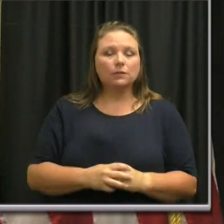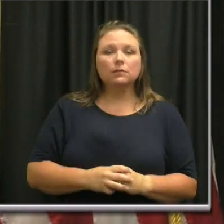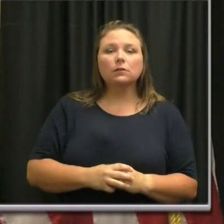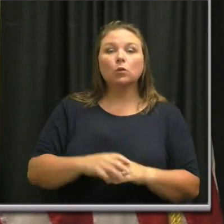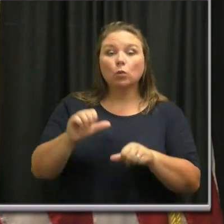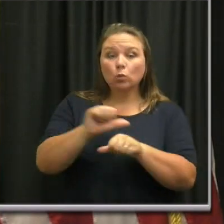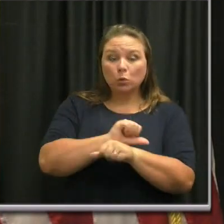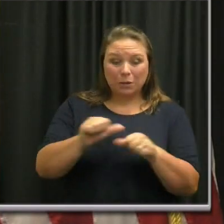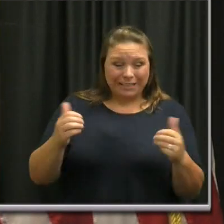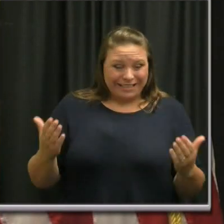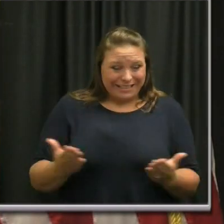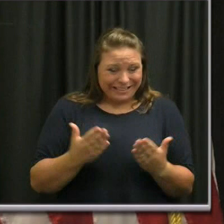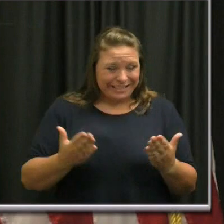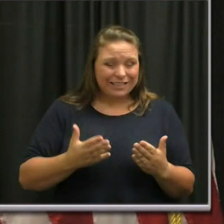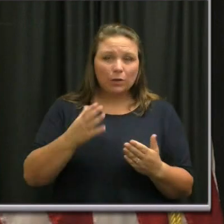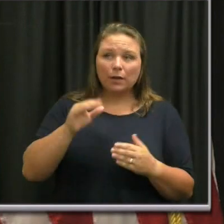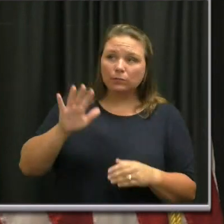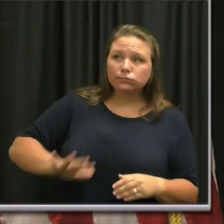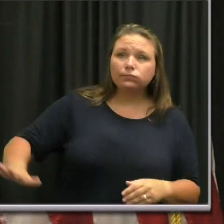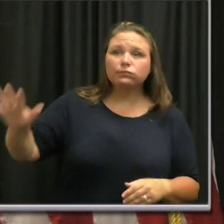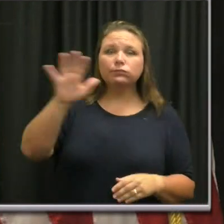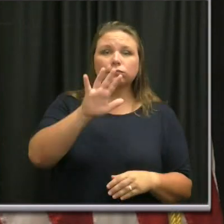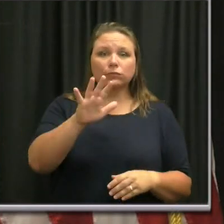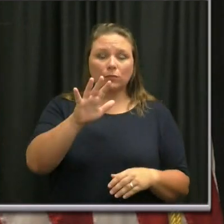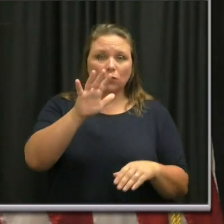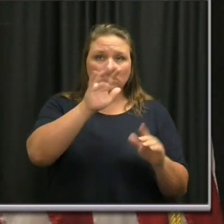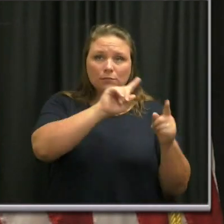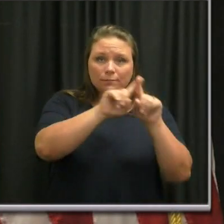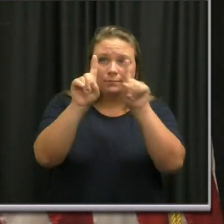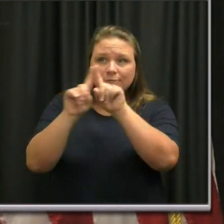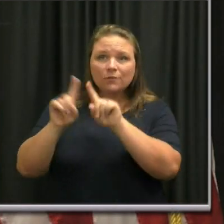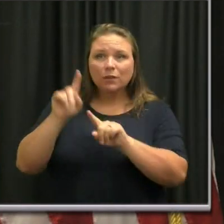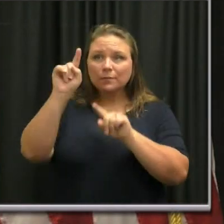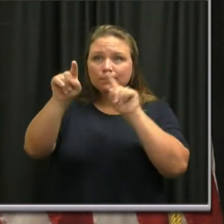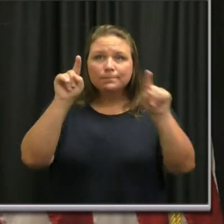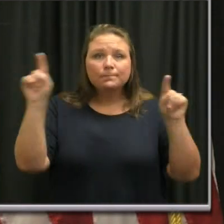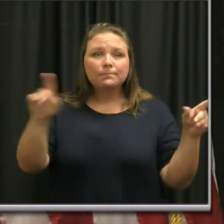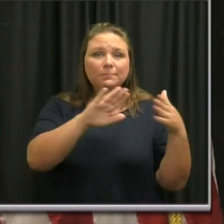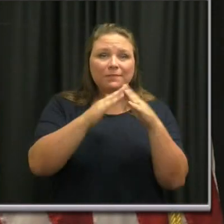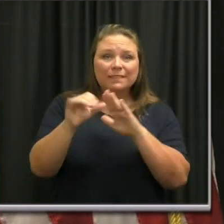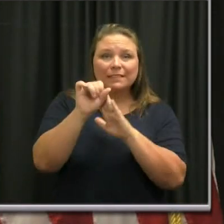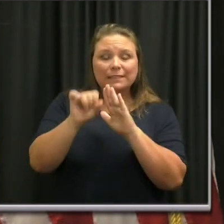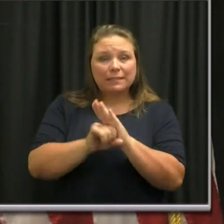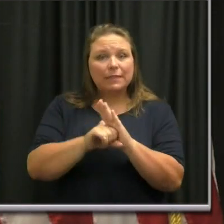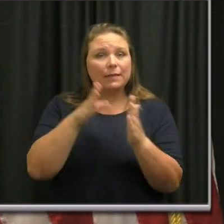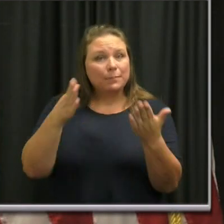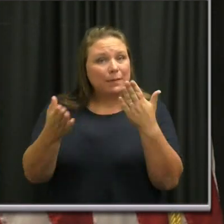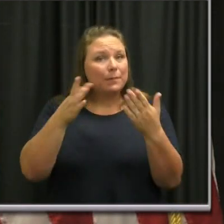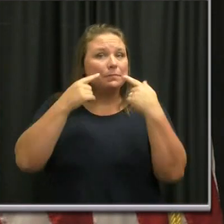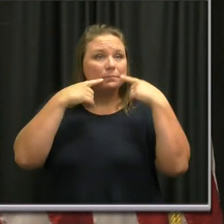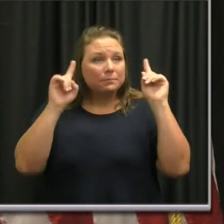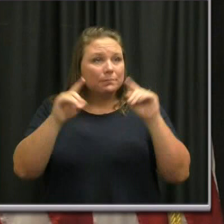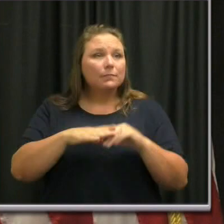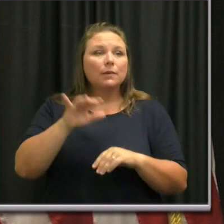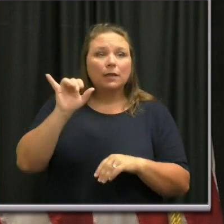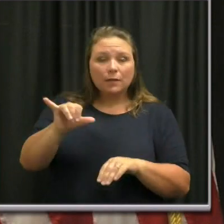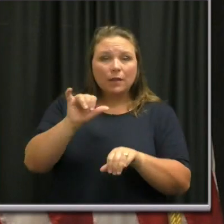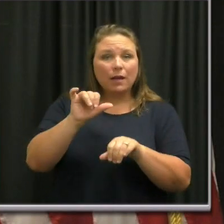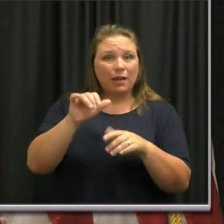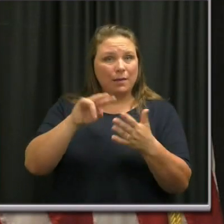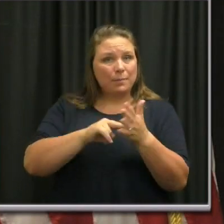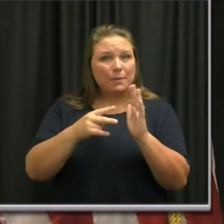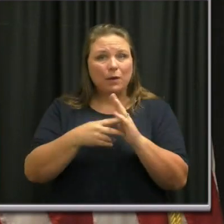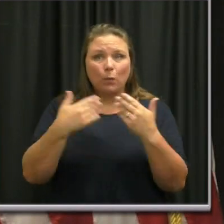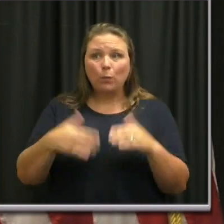here and of many neighboring hotspot cities and states may be beginning to pay off. Now these efforts have required 21